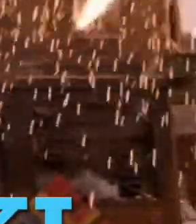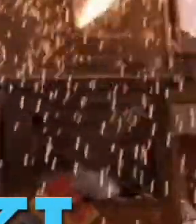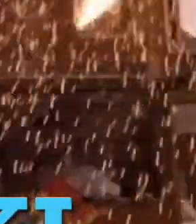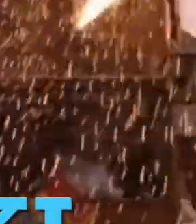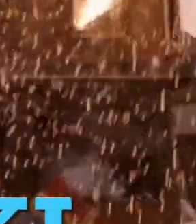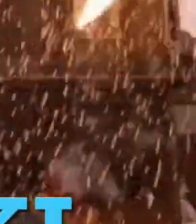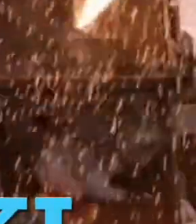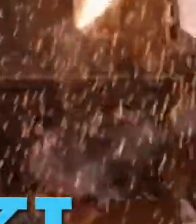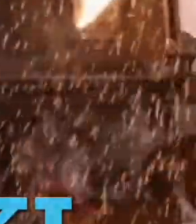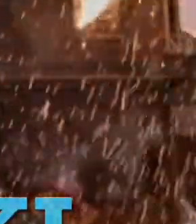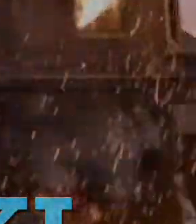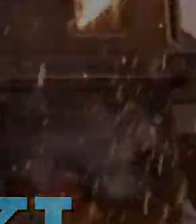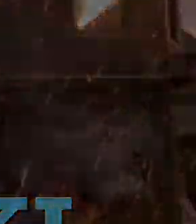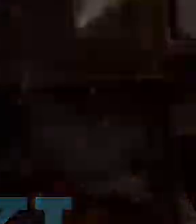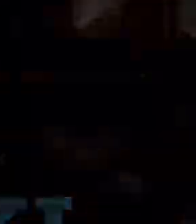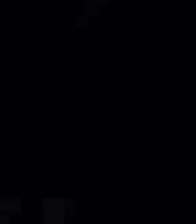Nothing to see here. Please.